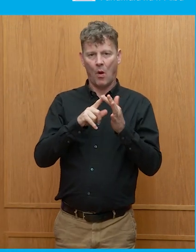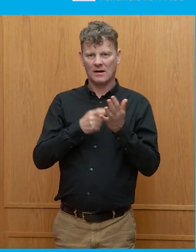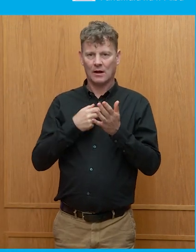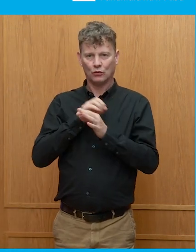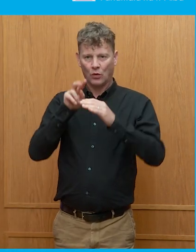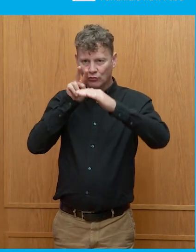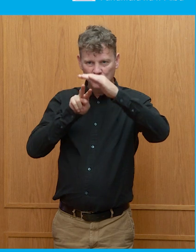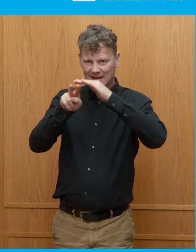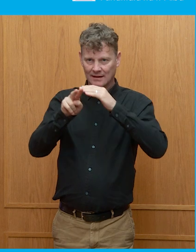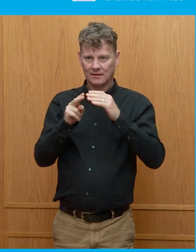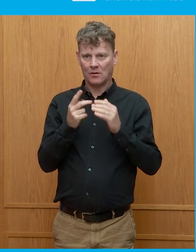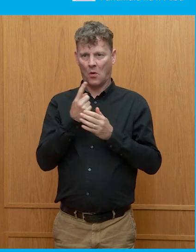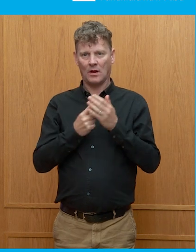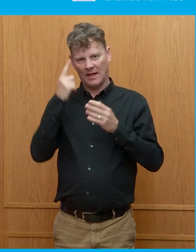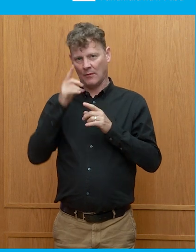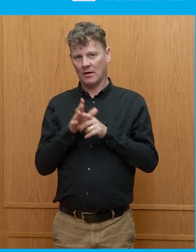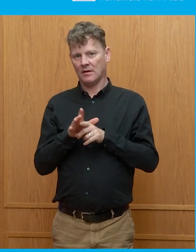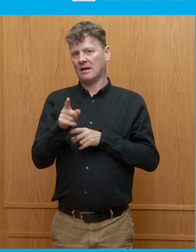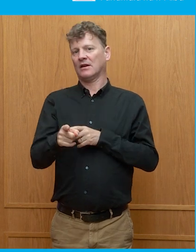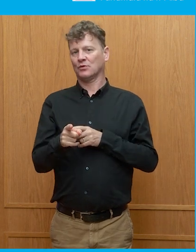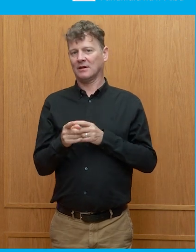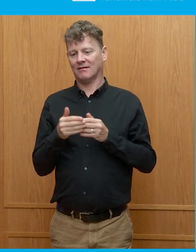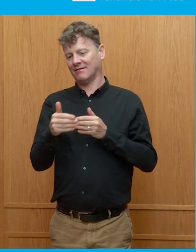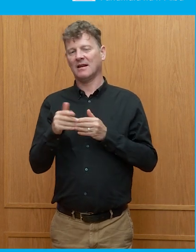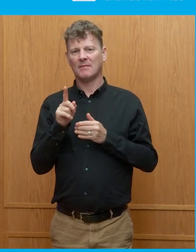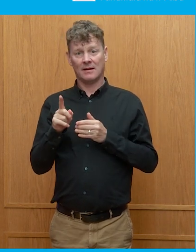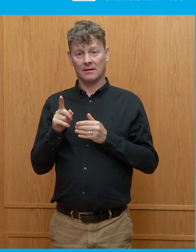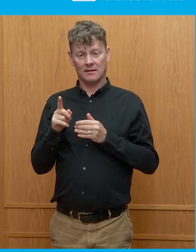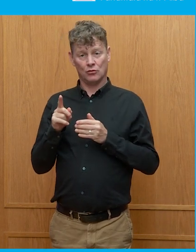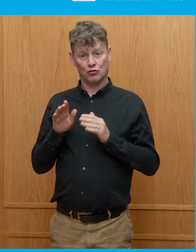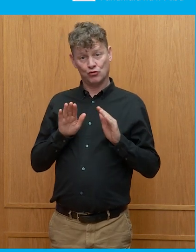definitely wouldn't expect it to be a passing trend.